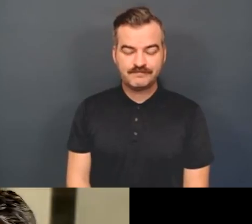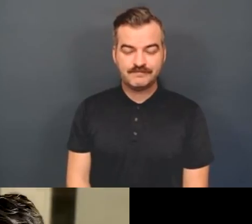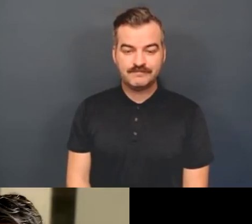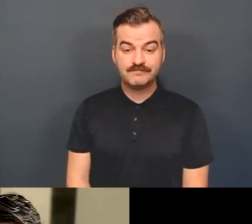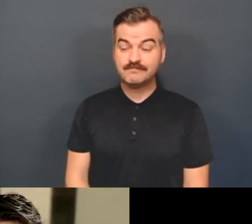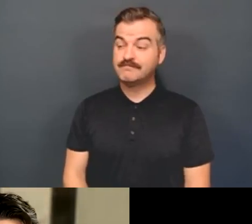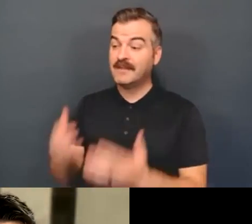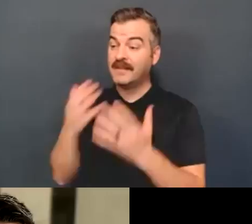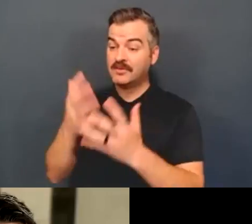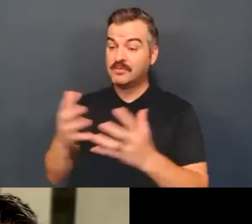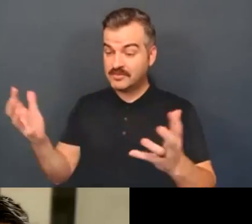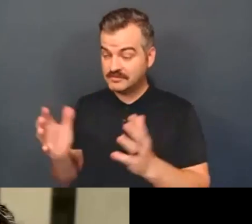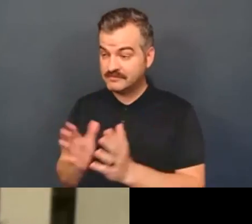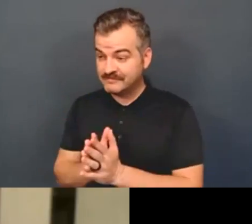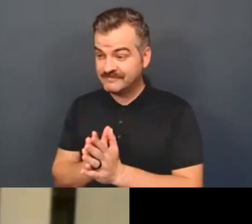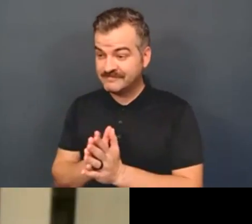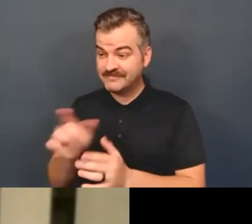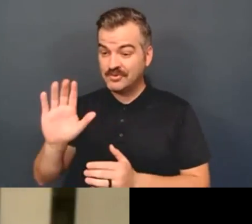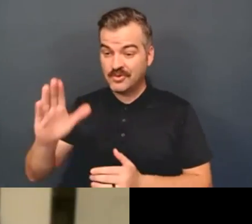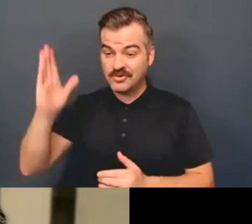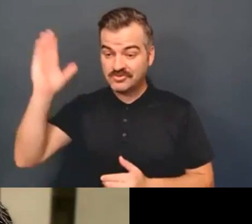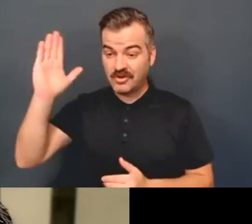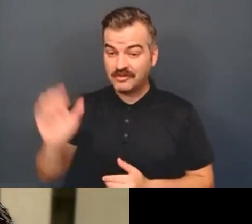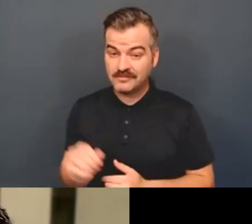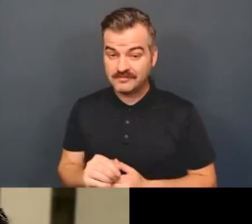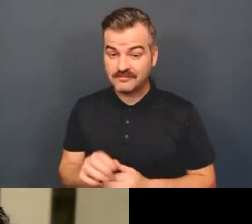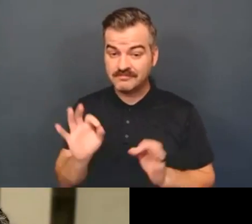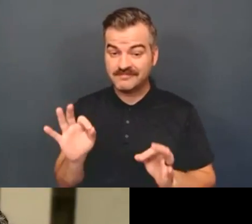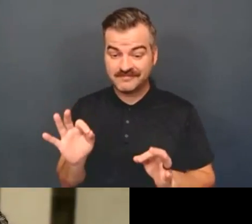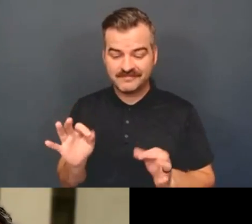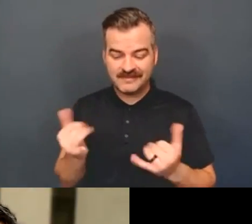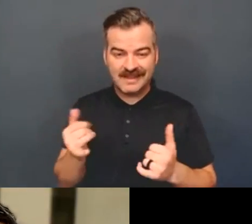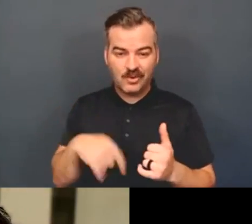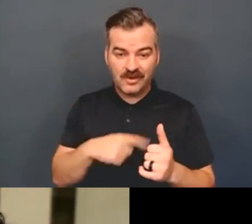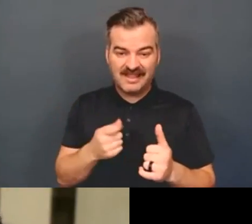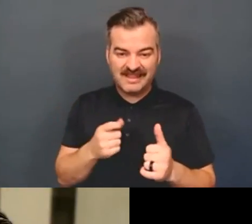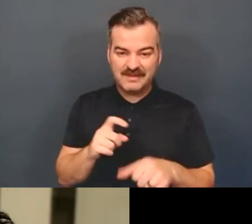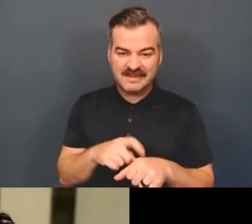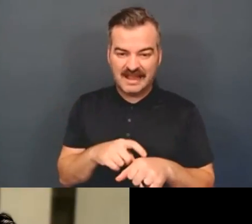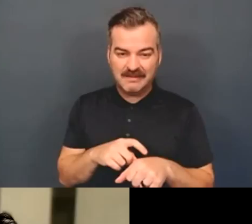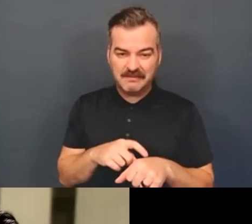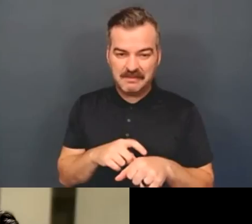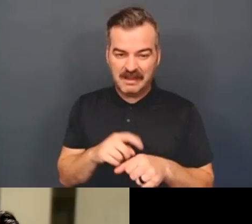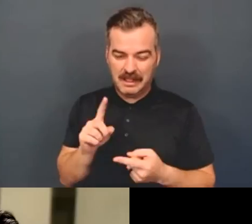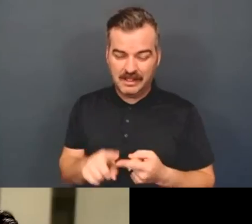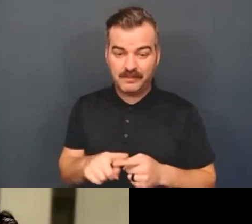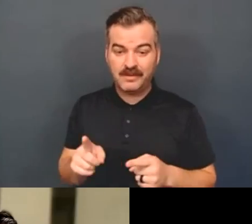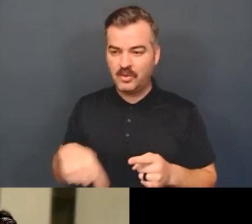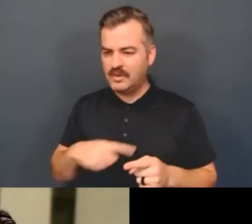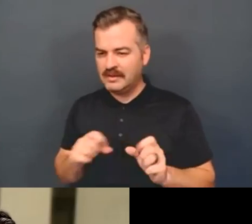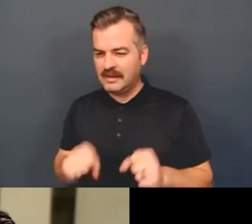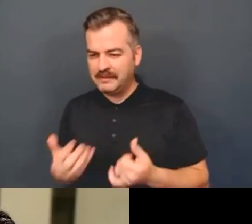Thank you so much for that talk, Mercer. We're running a little bit behind, but I think if we take our break